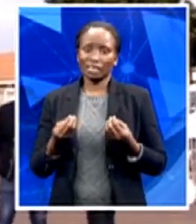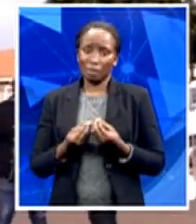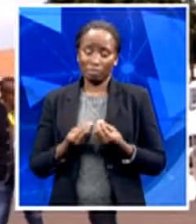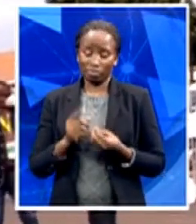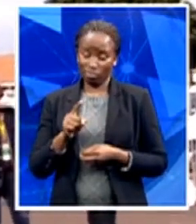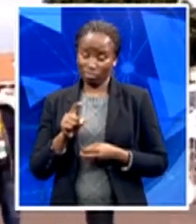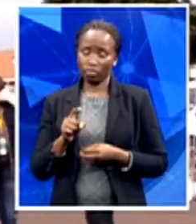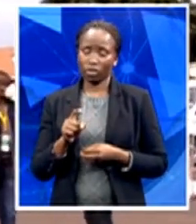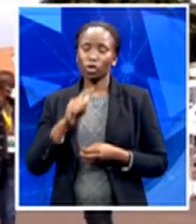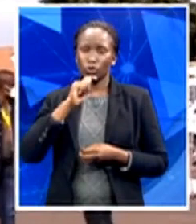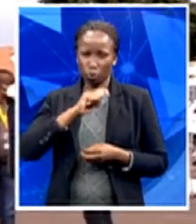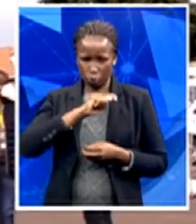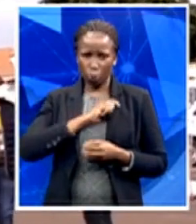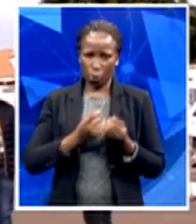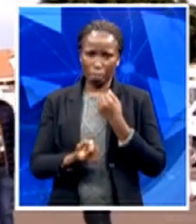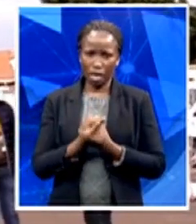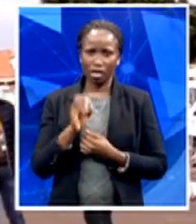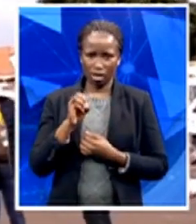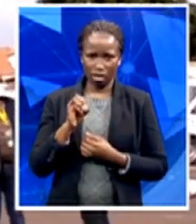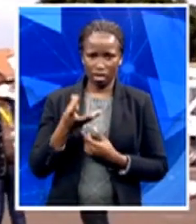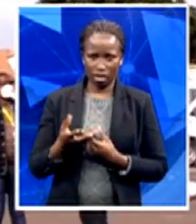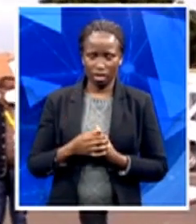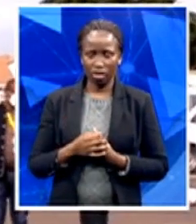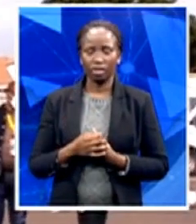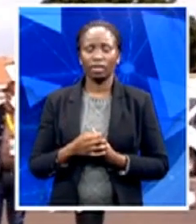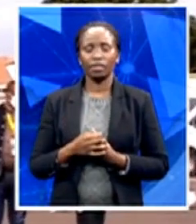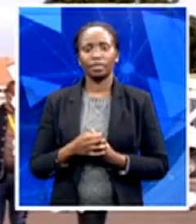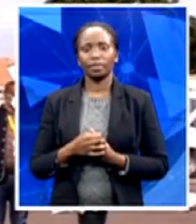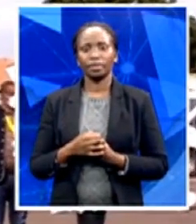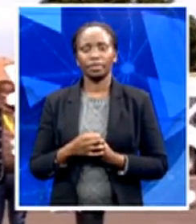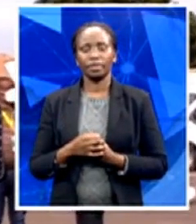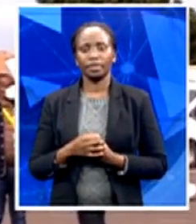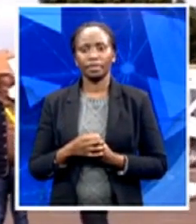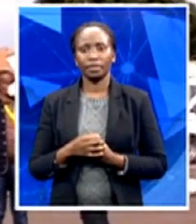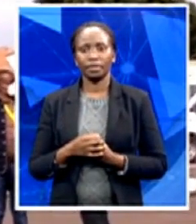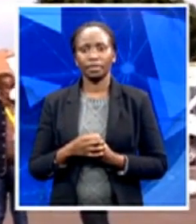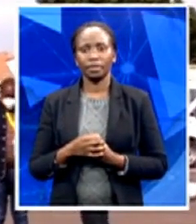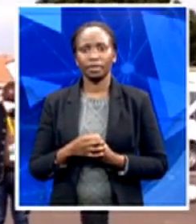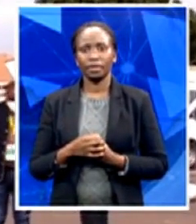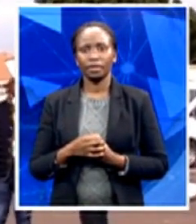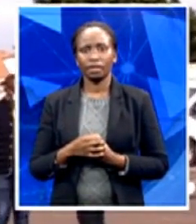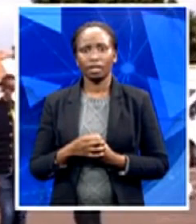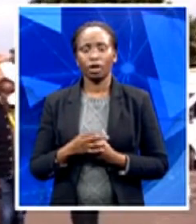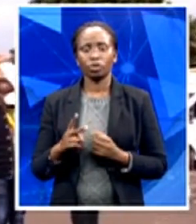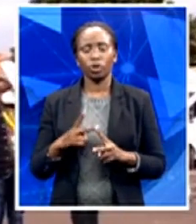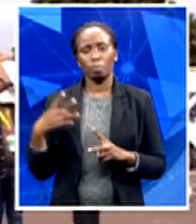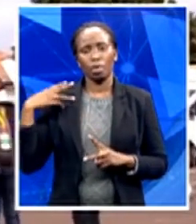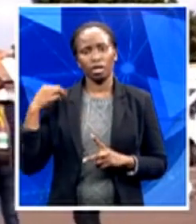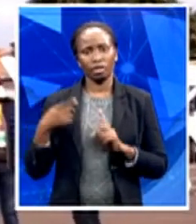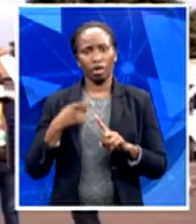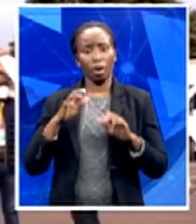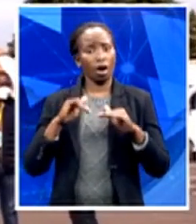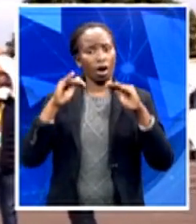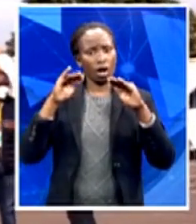point of view of the department and the minister of higher education, science and